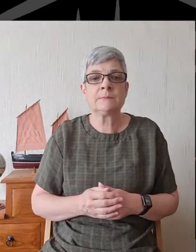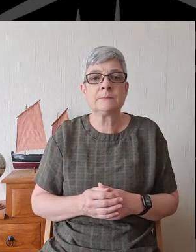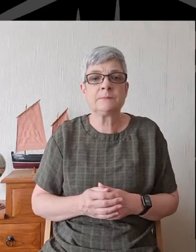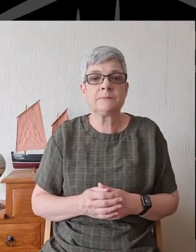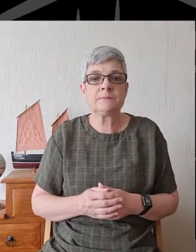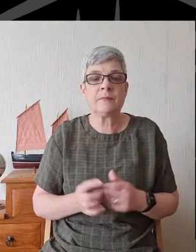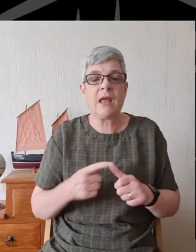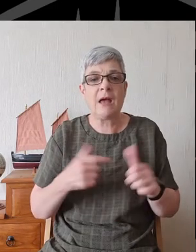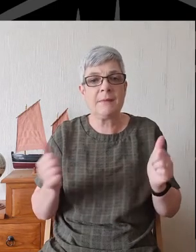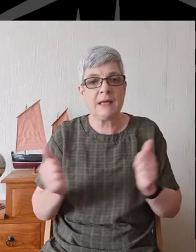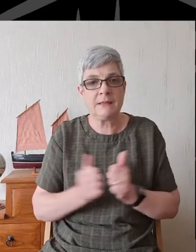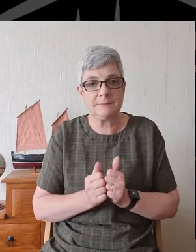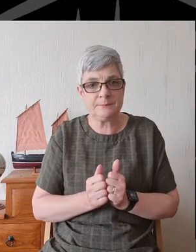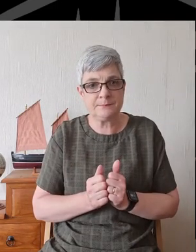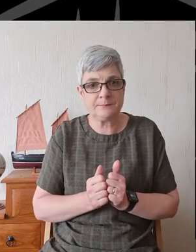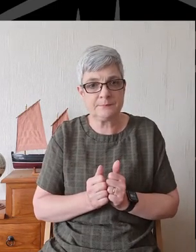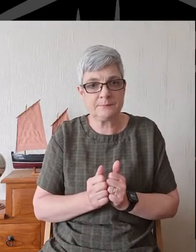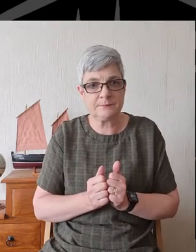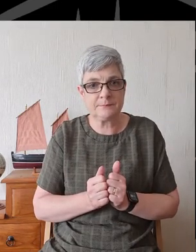Amen.